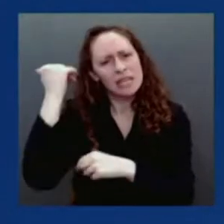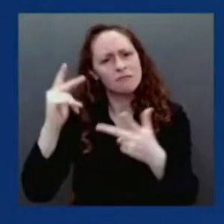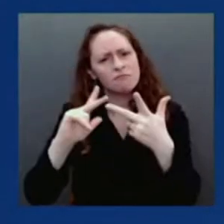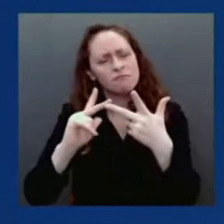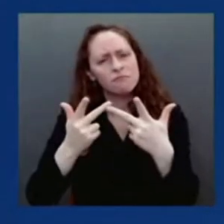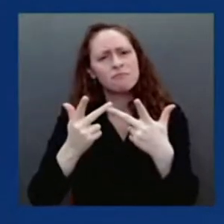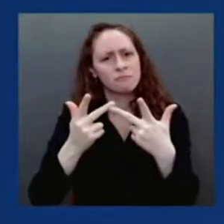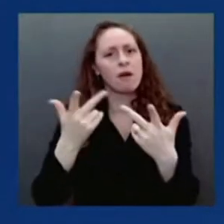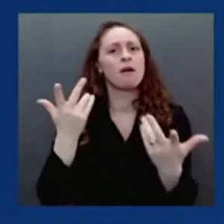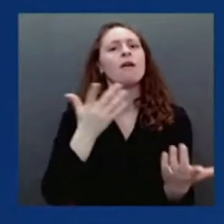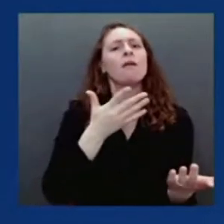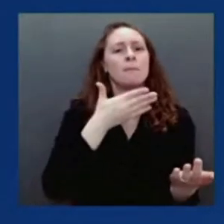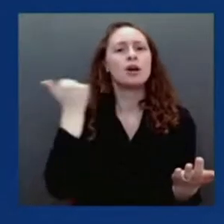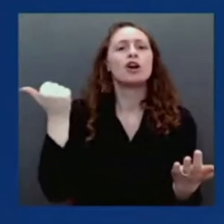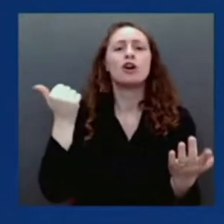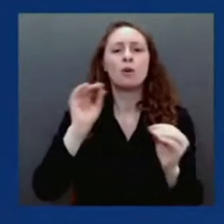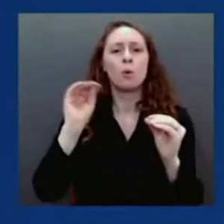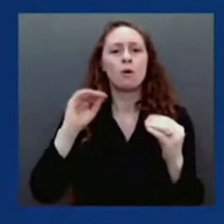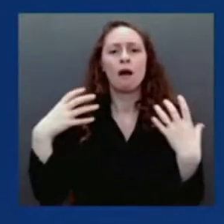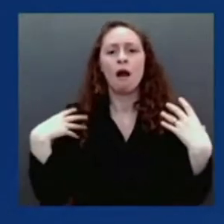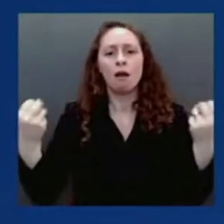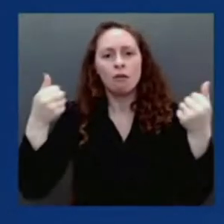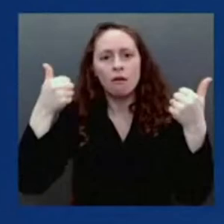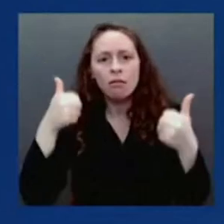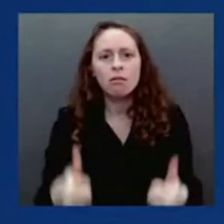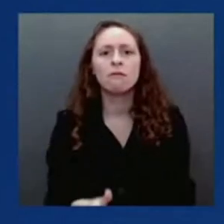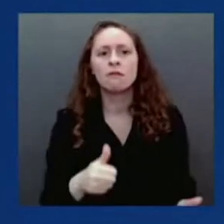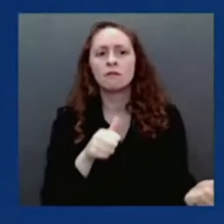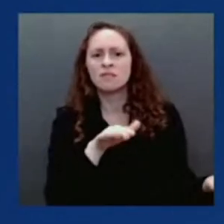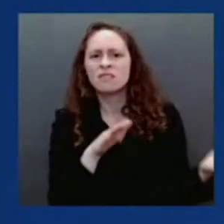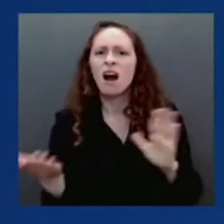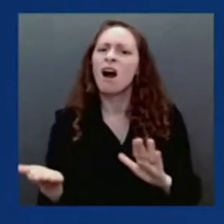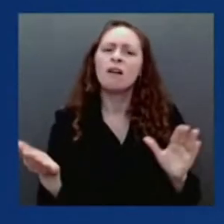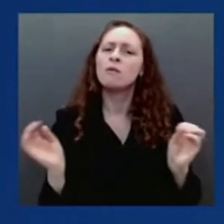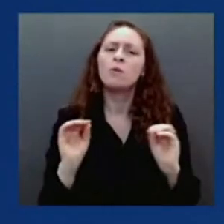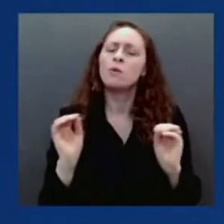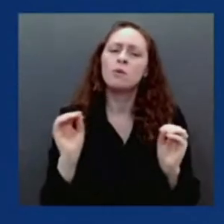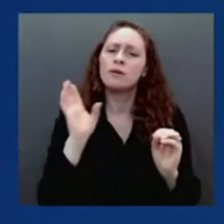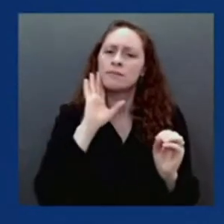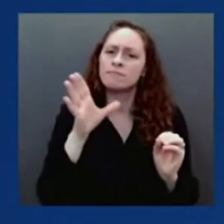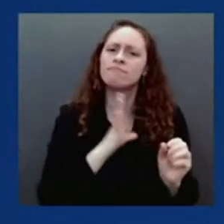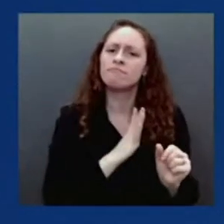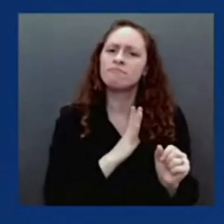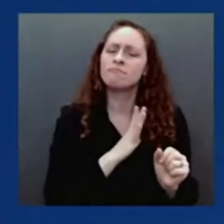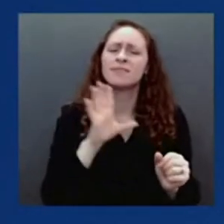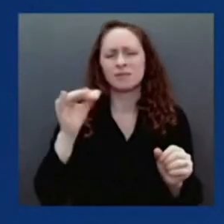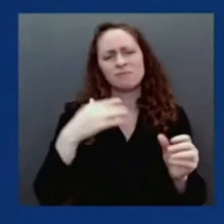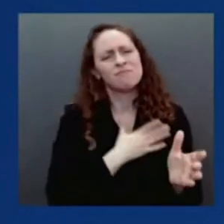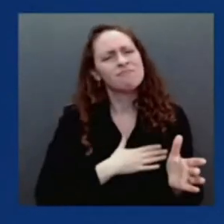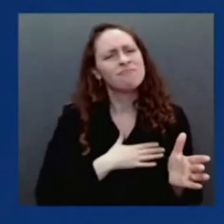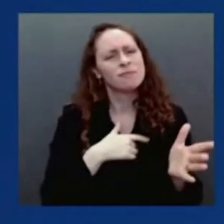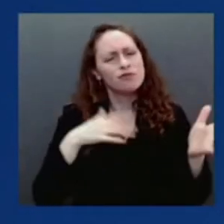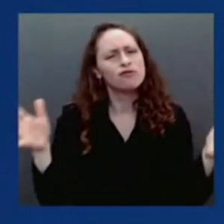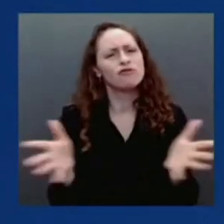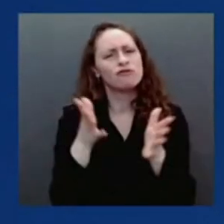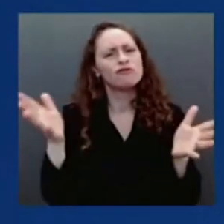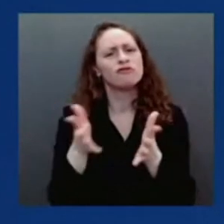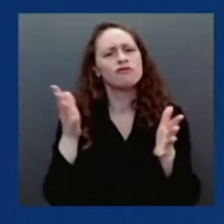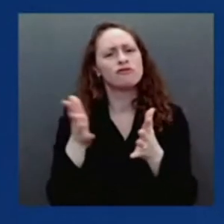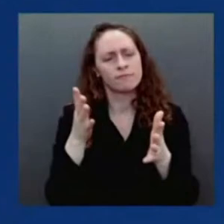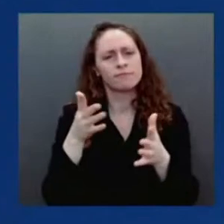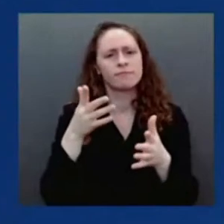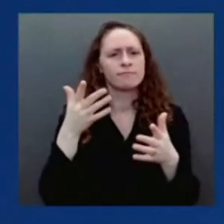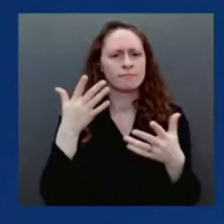receive your primary vaccine regimen. And if you are vaccine, please get your booster if you are eligible. Back to you, Jeff.